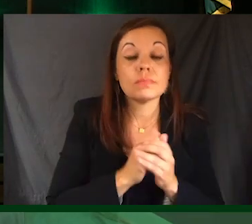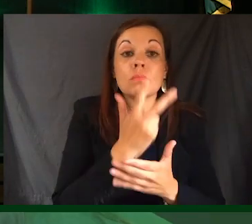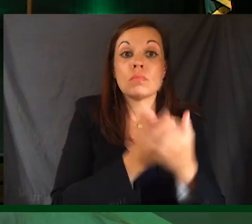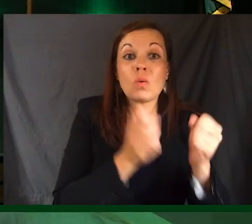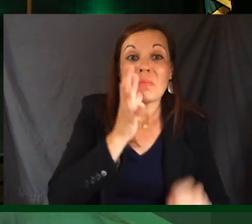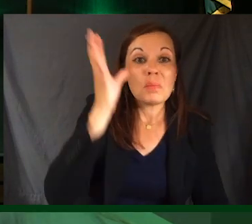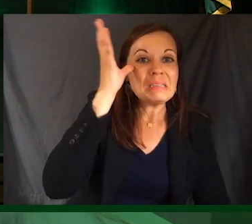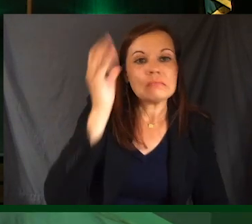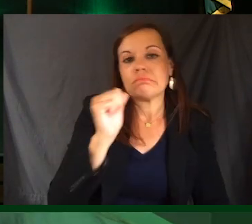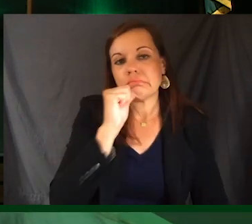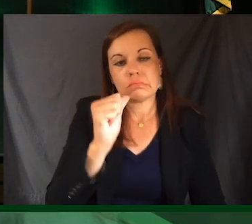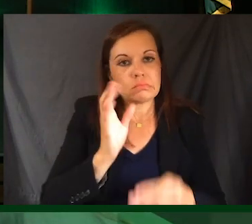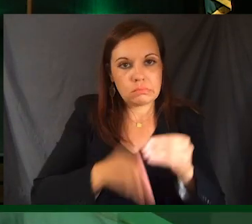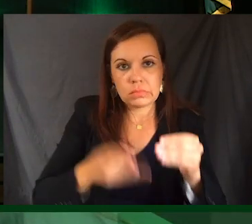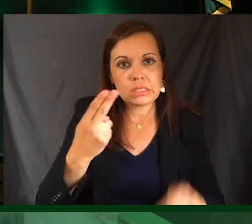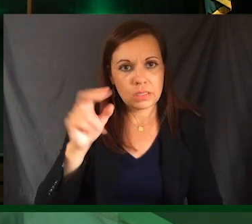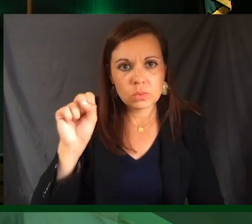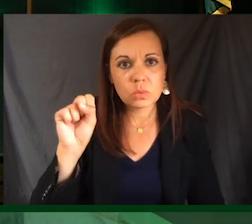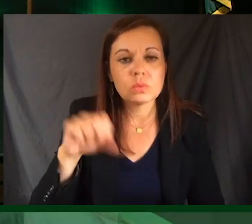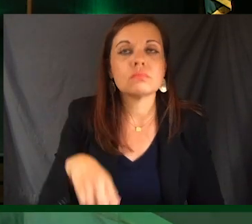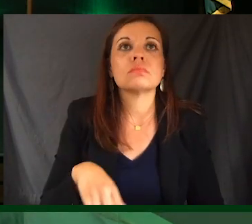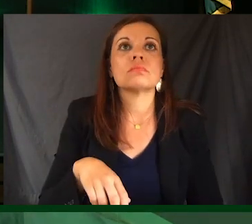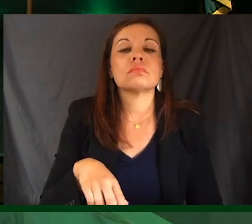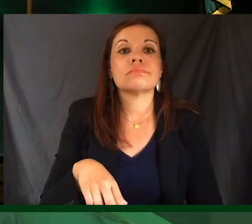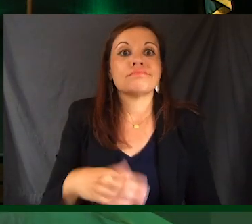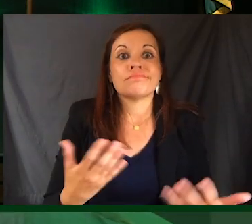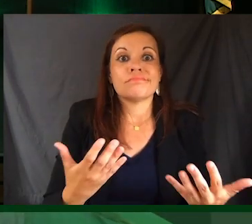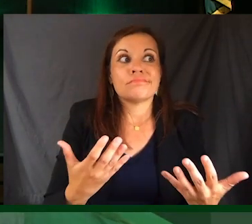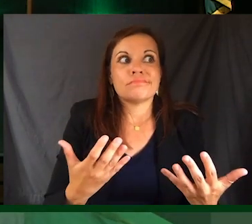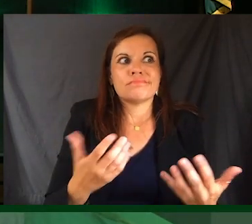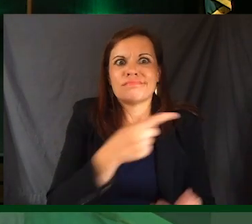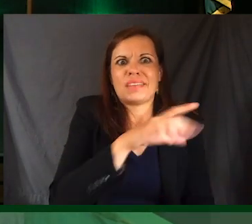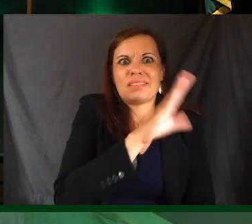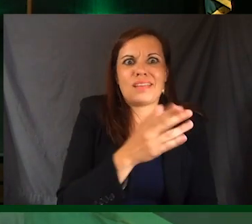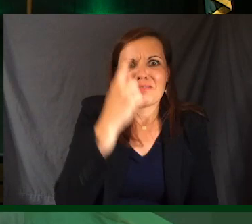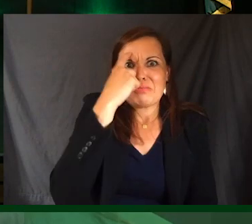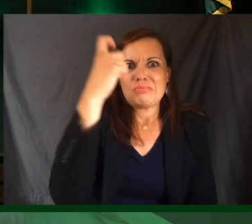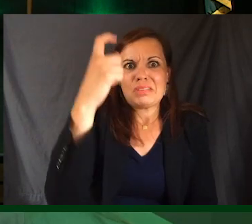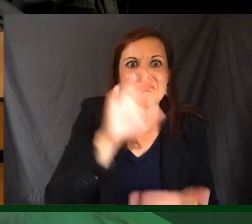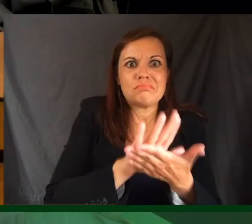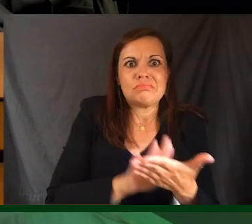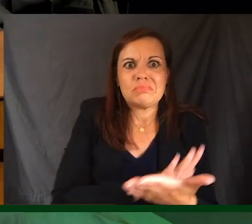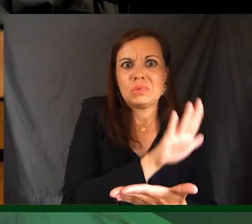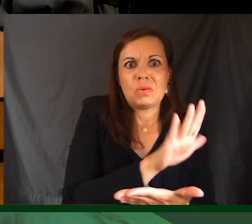had finished high school, nor even dreamed of attending college.